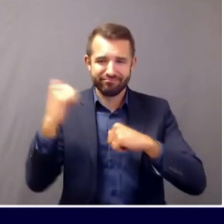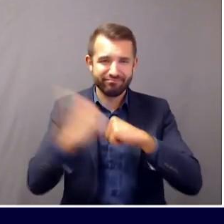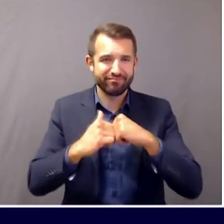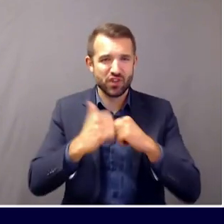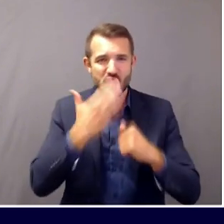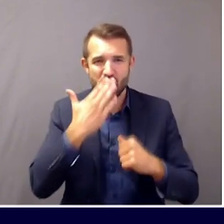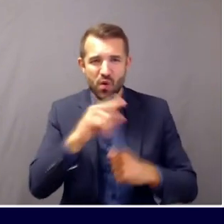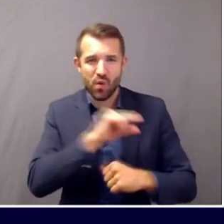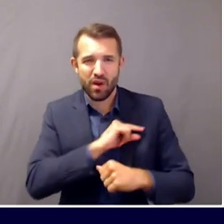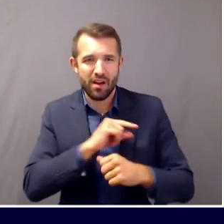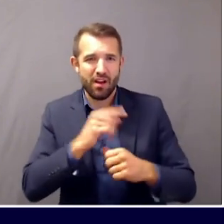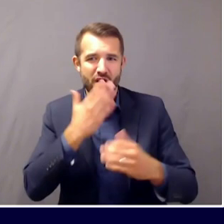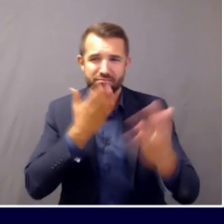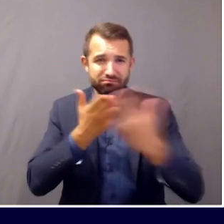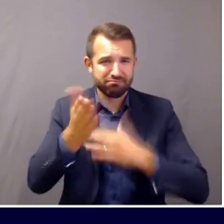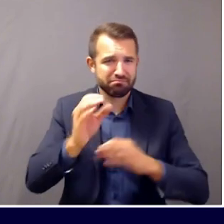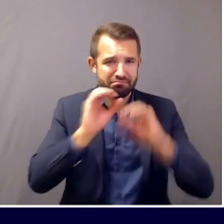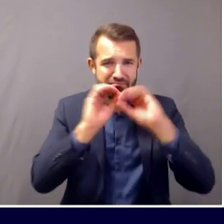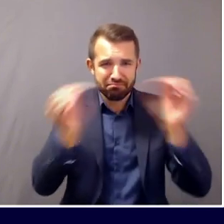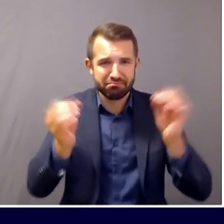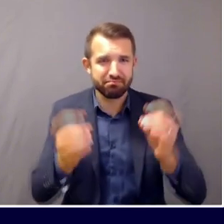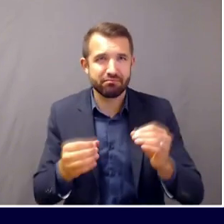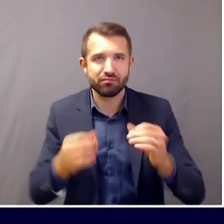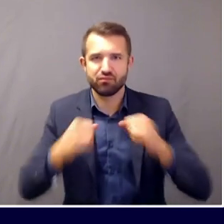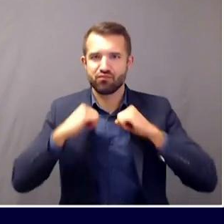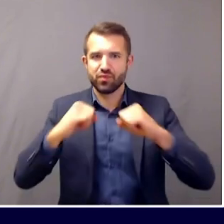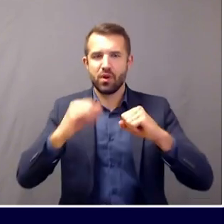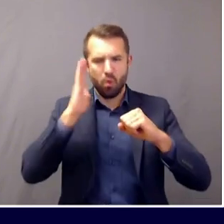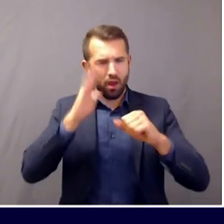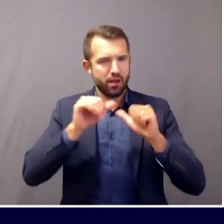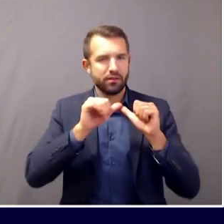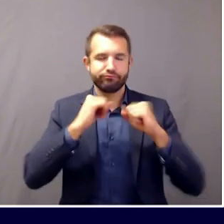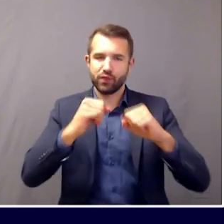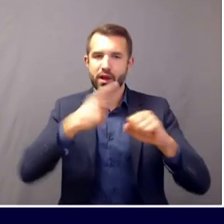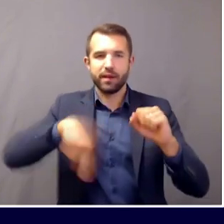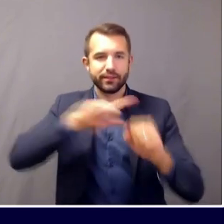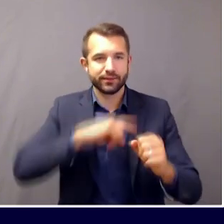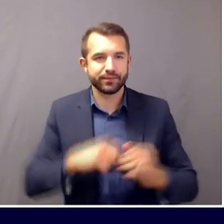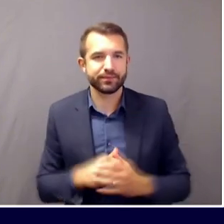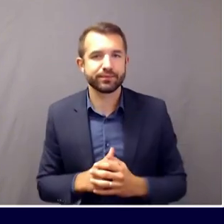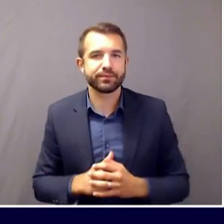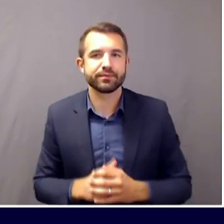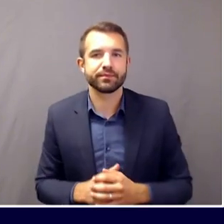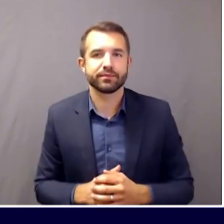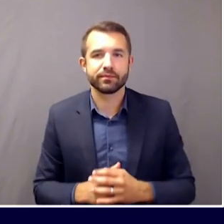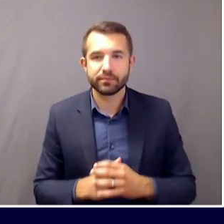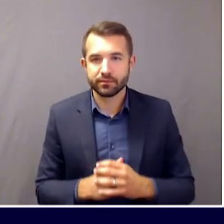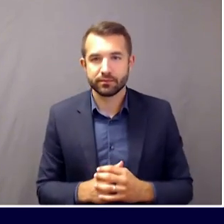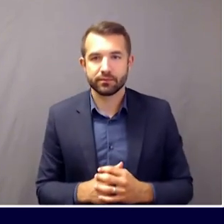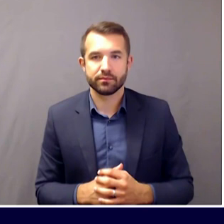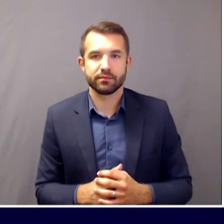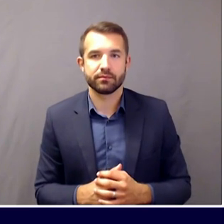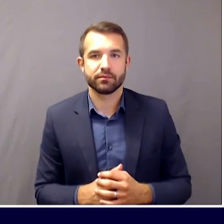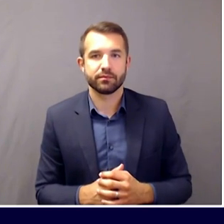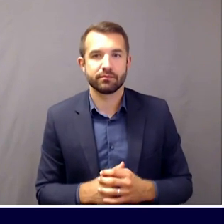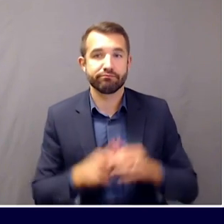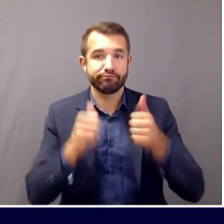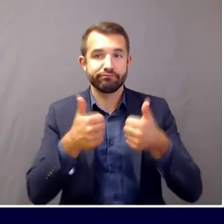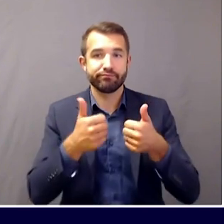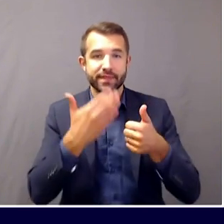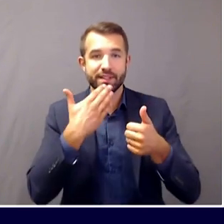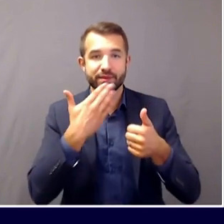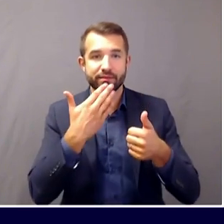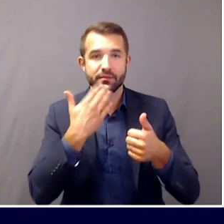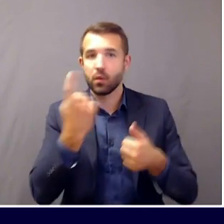and they'll do the job of protecting other people if you happen to have COVID-19. Awesome. Thank you. A quick follow